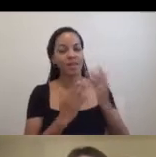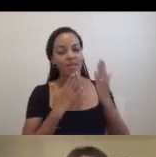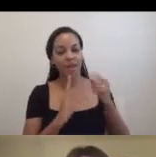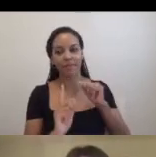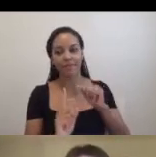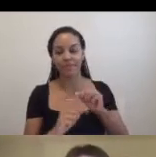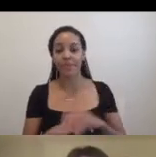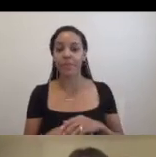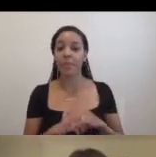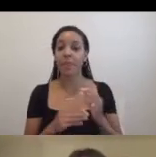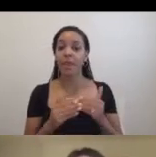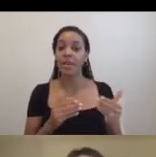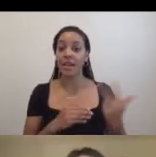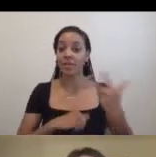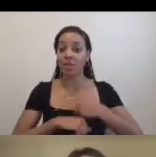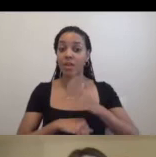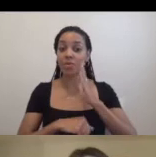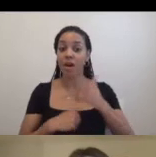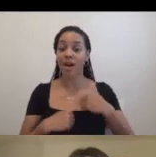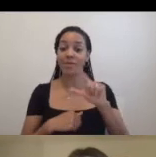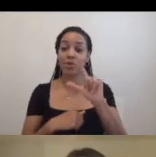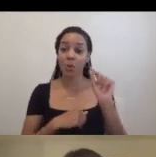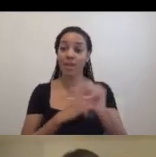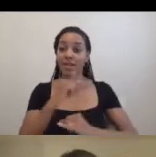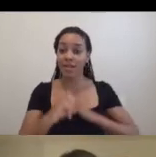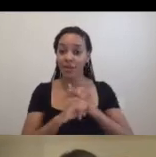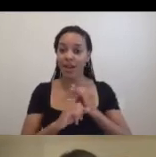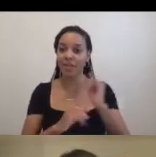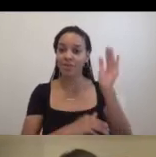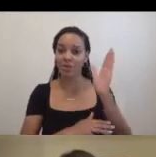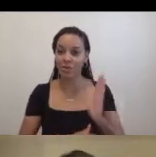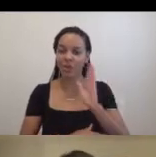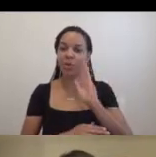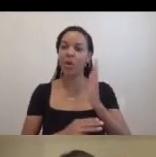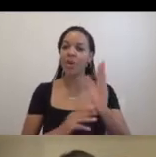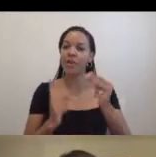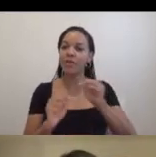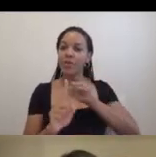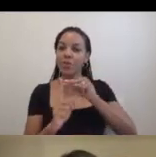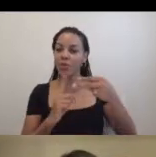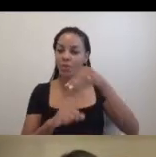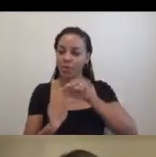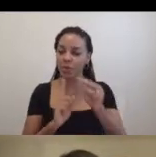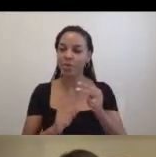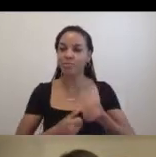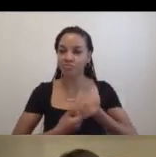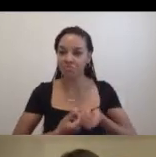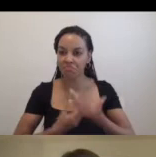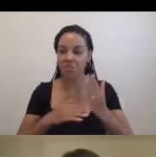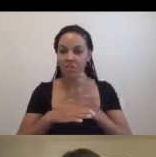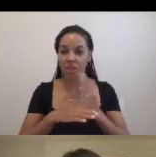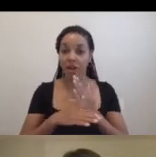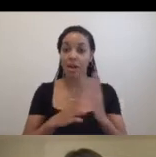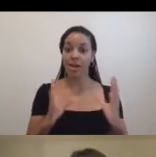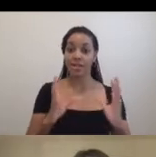than 20 international speakers will share their insights on residencies with us. While the symposium was originally intended to